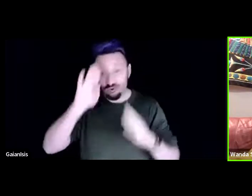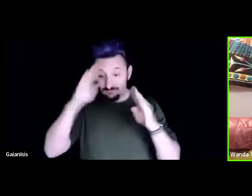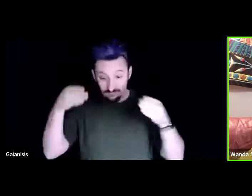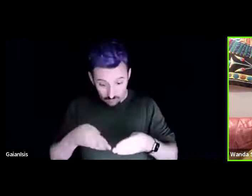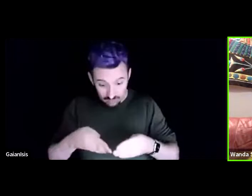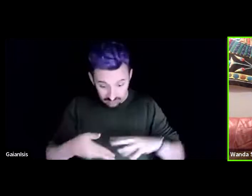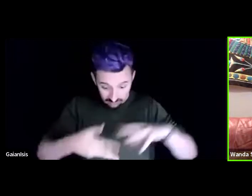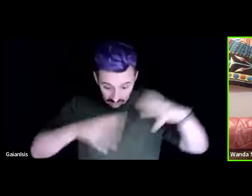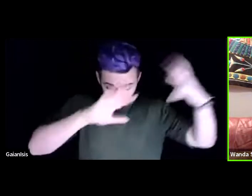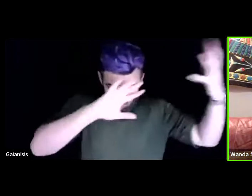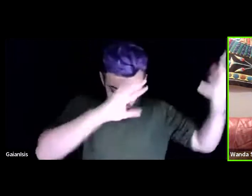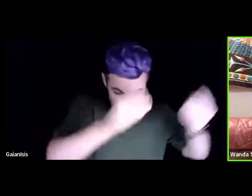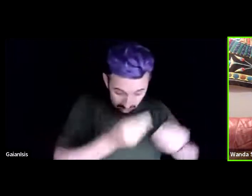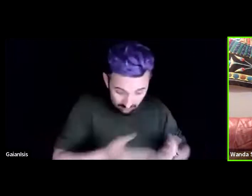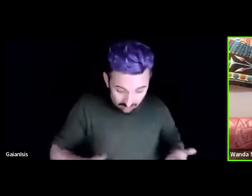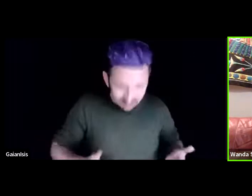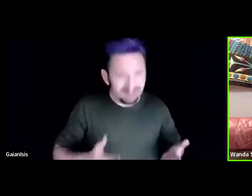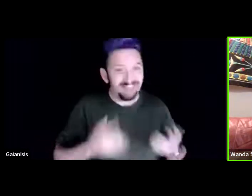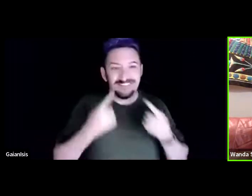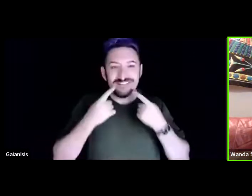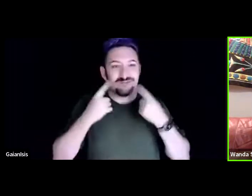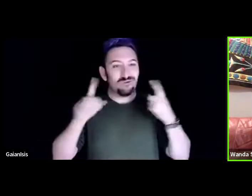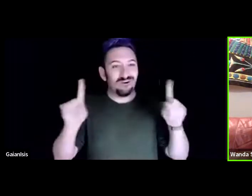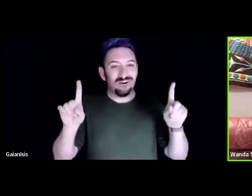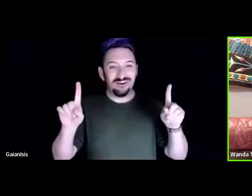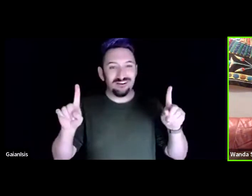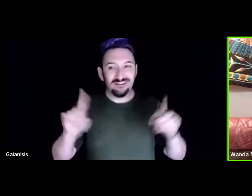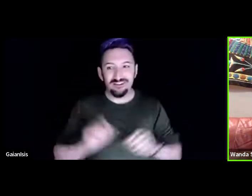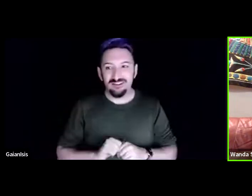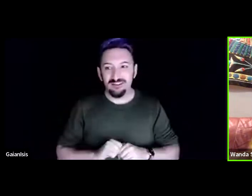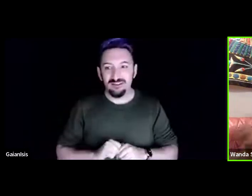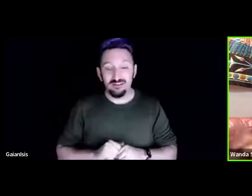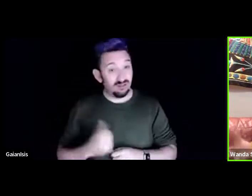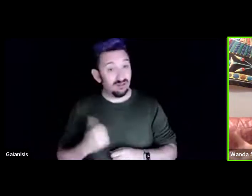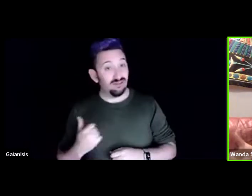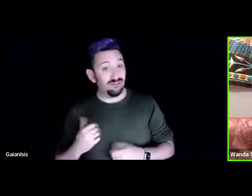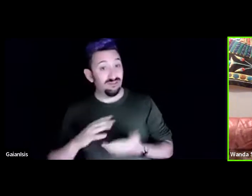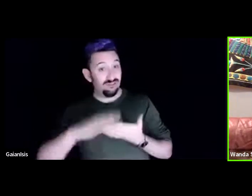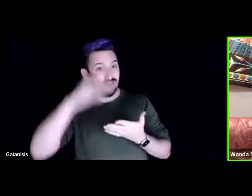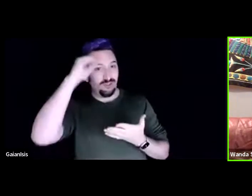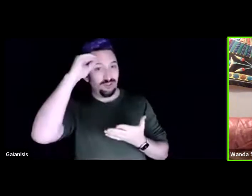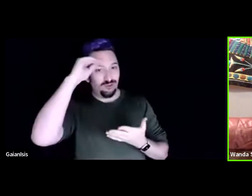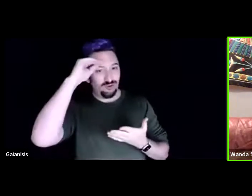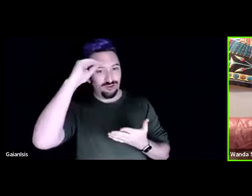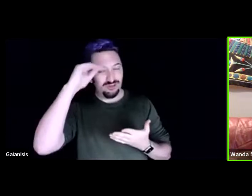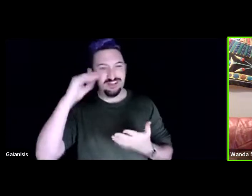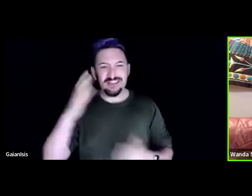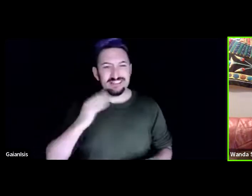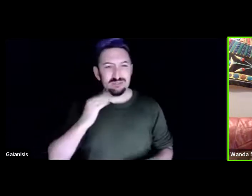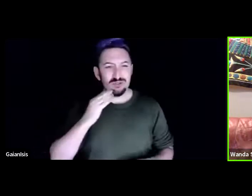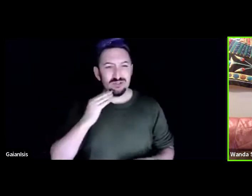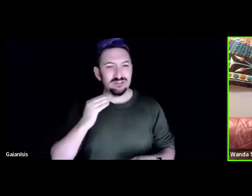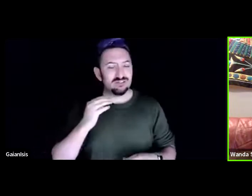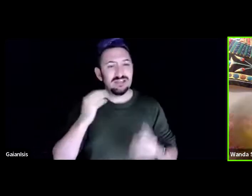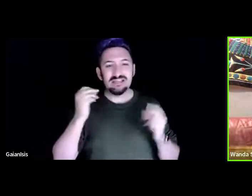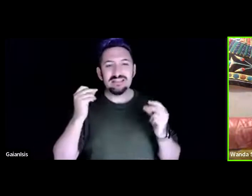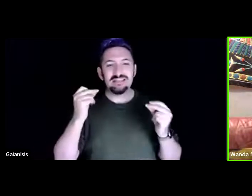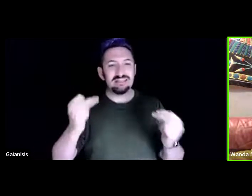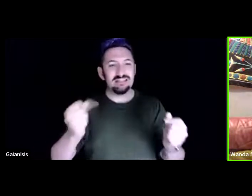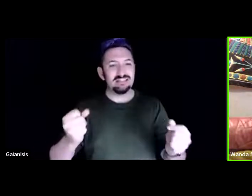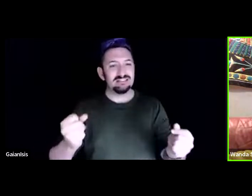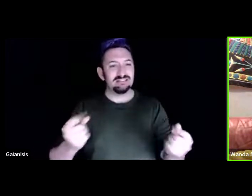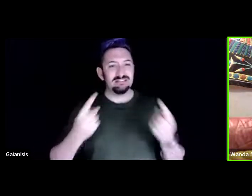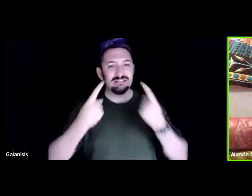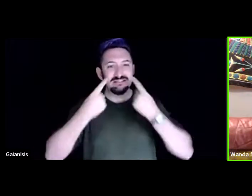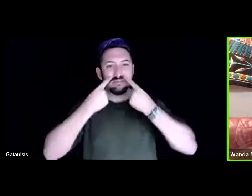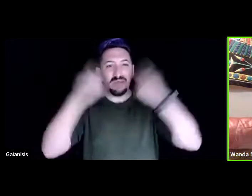they learned and experienced immediate success right because when you're